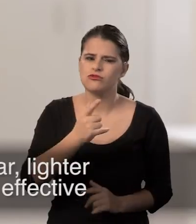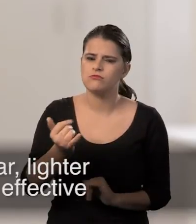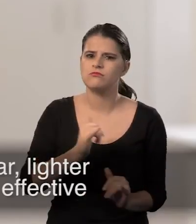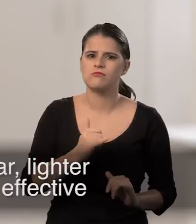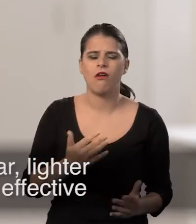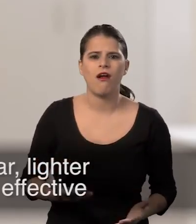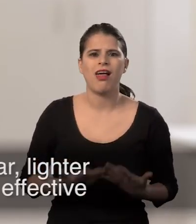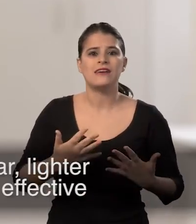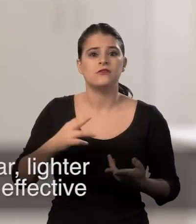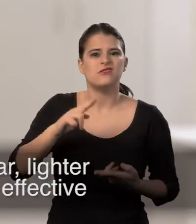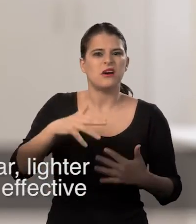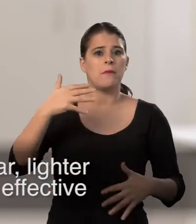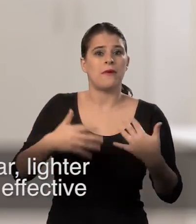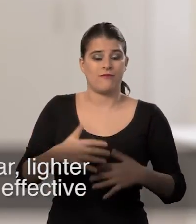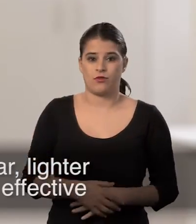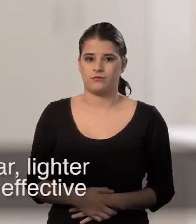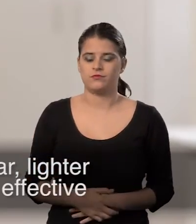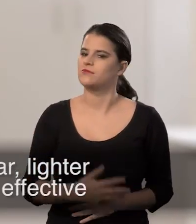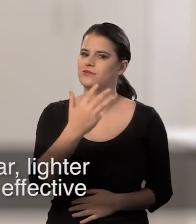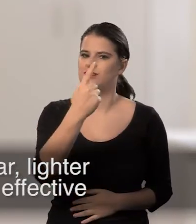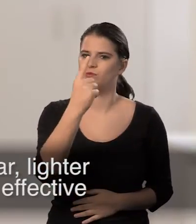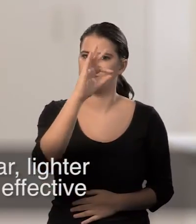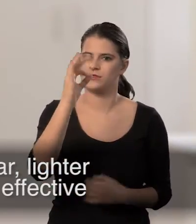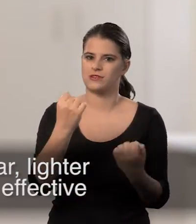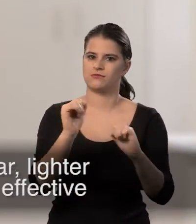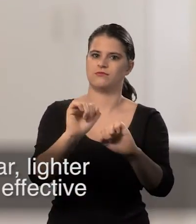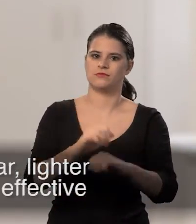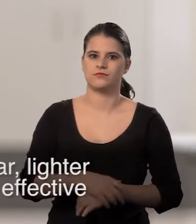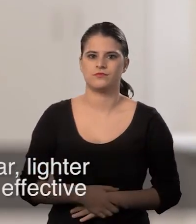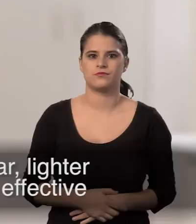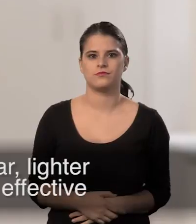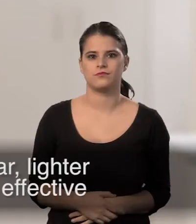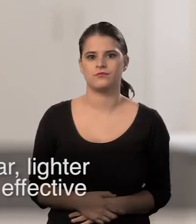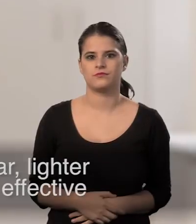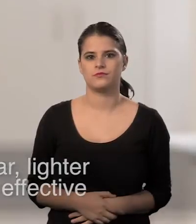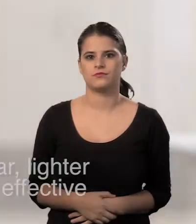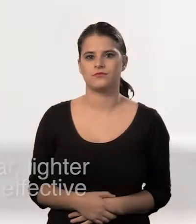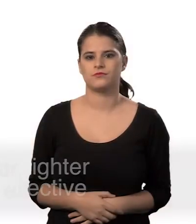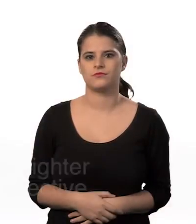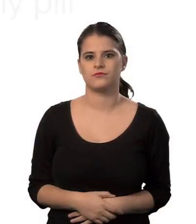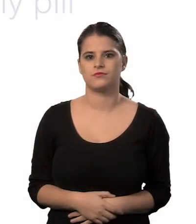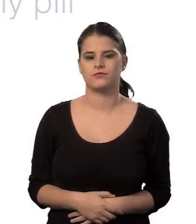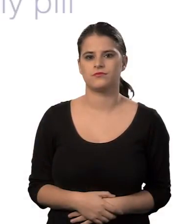periods may become regular, lighter and less painful and they're 91% effective.